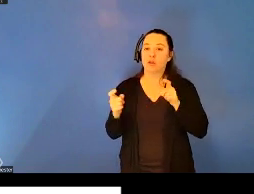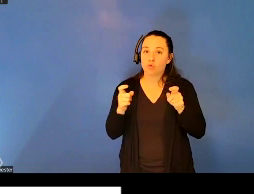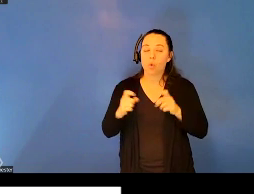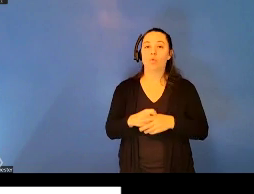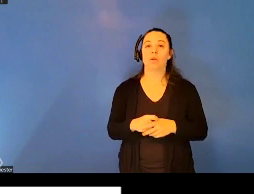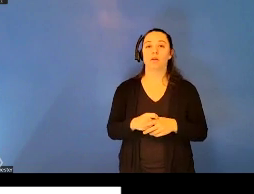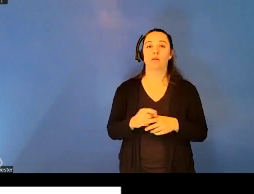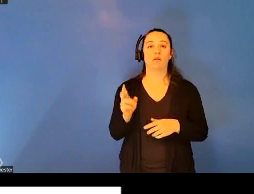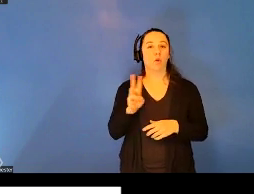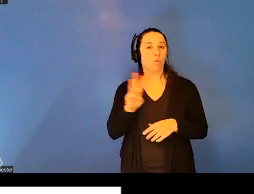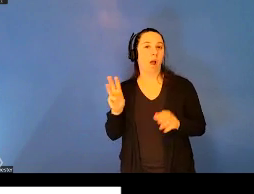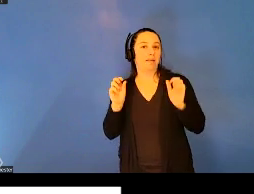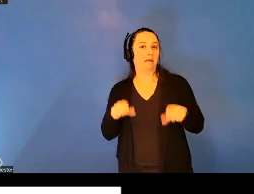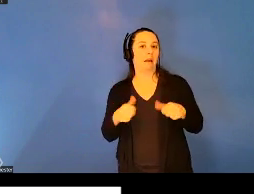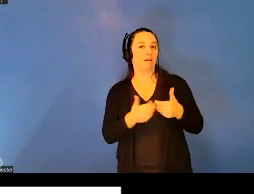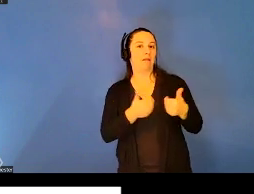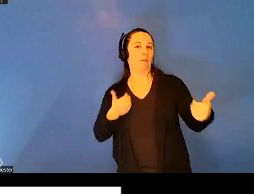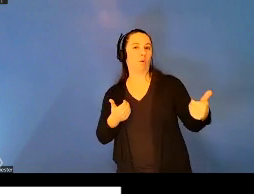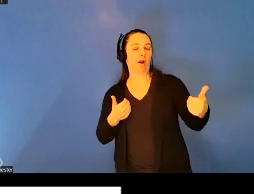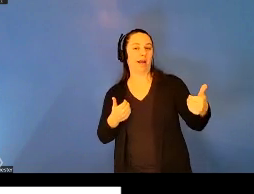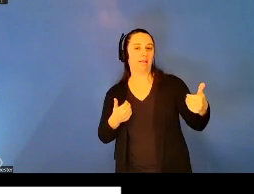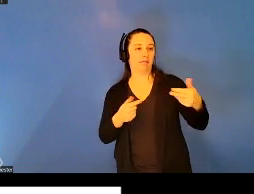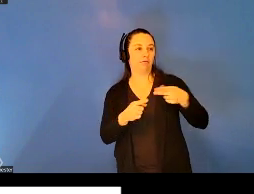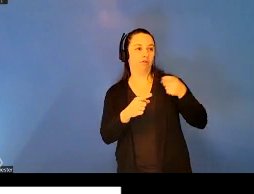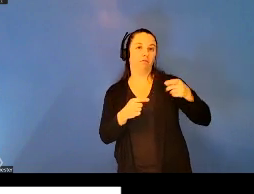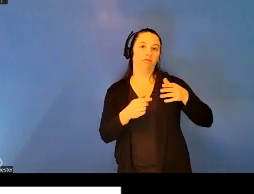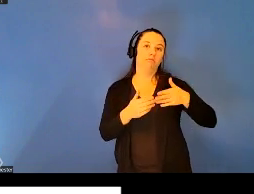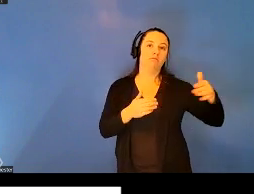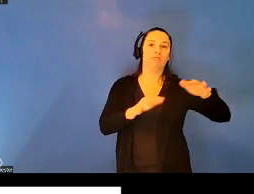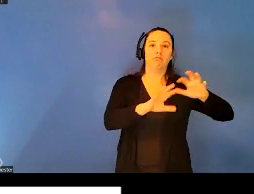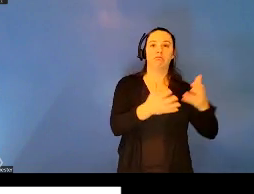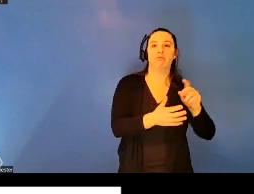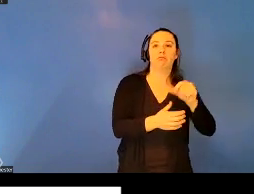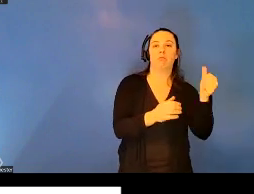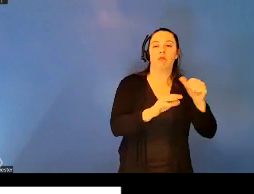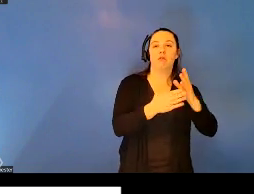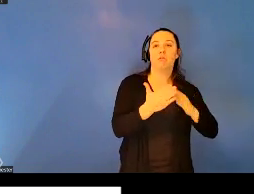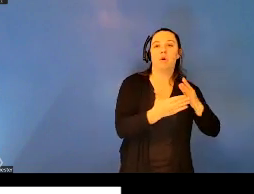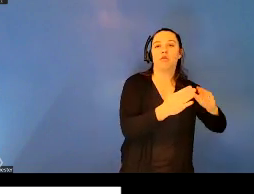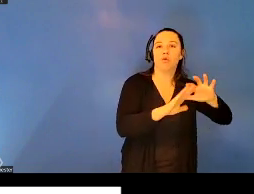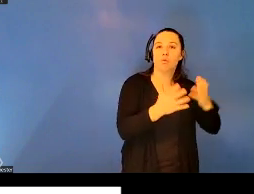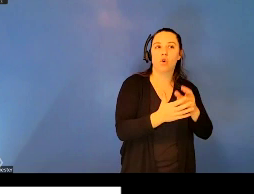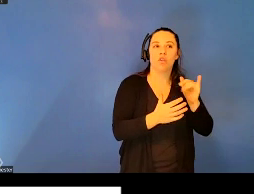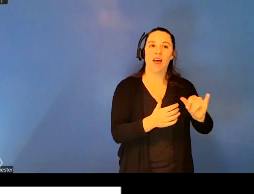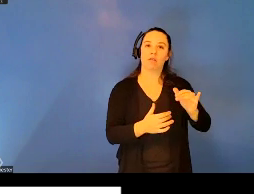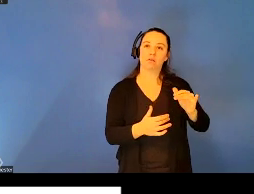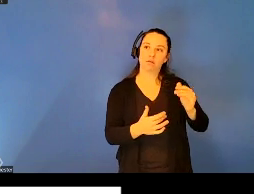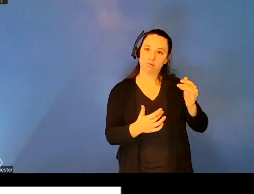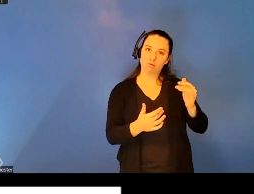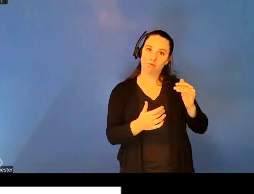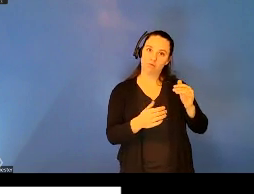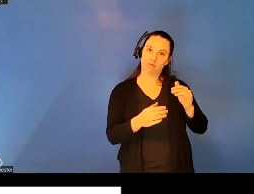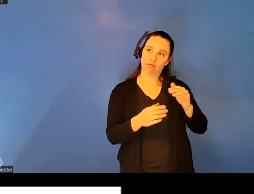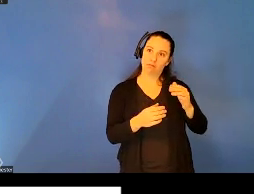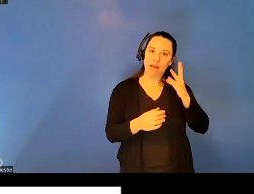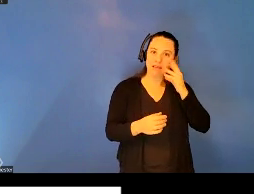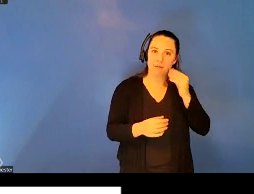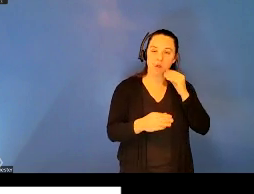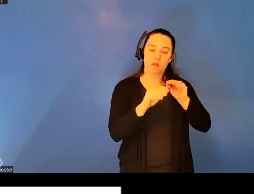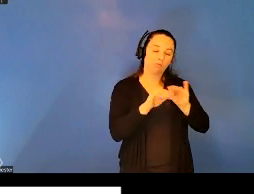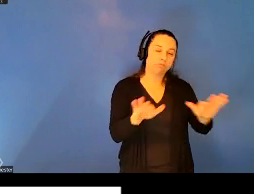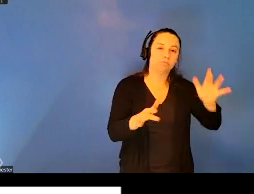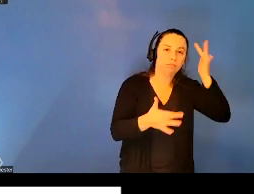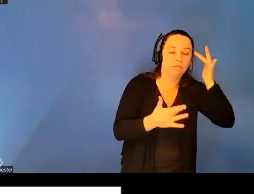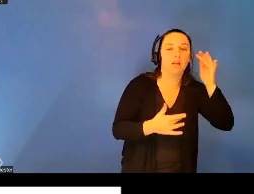West is able to separate itself from the parts of the world suffering from infectious diseases, and thus is somewhat superior in civilization.